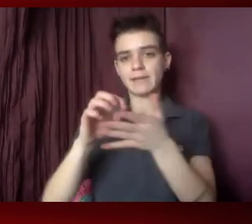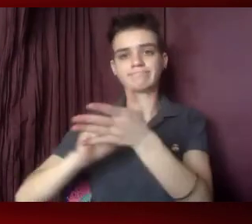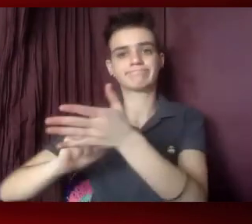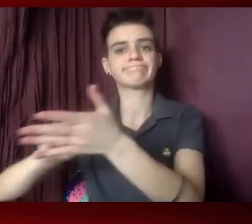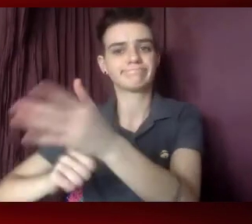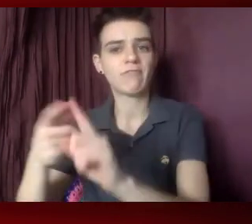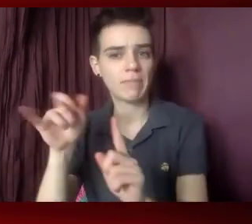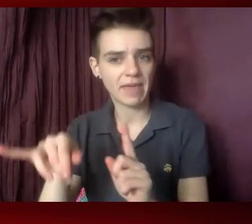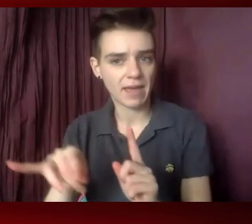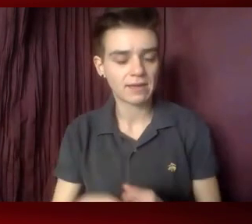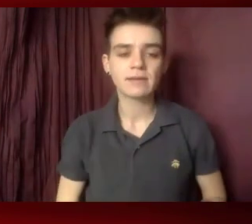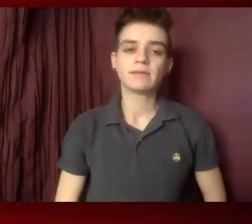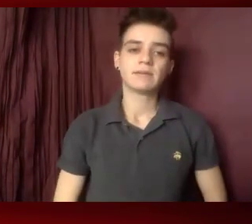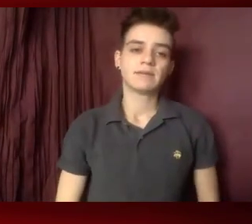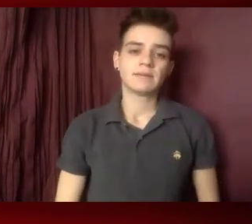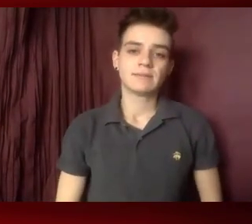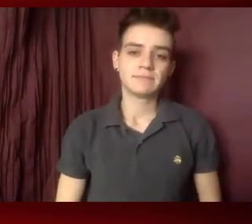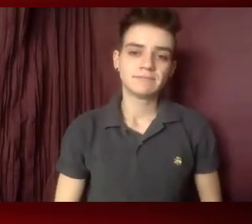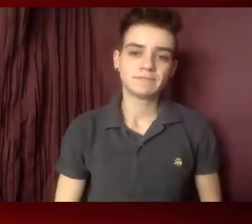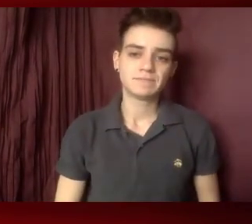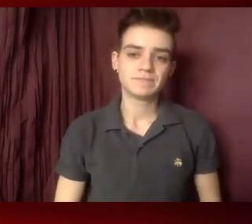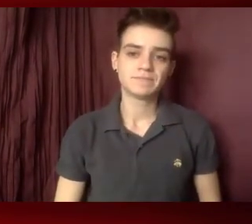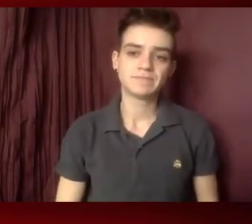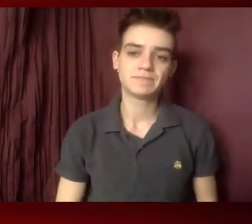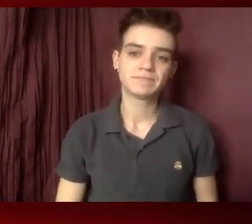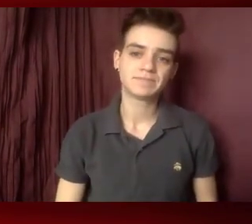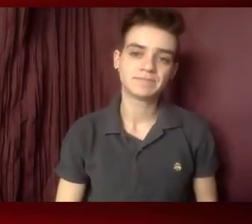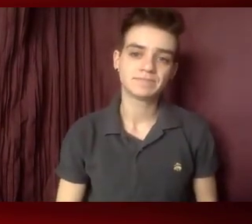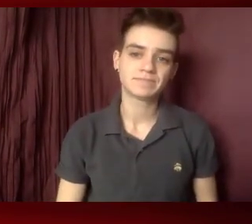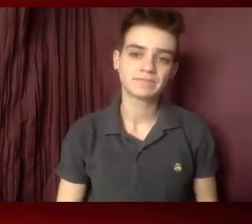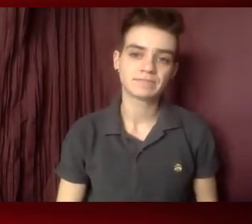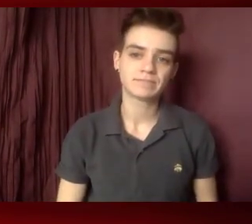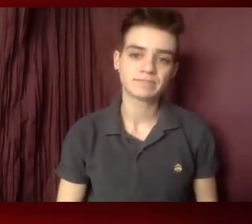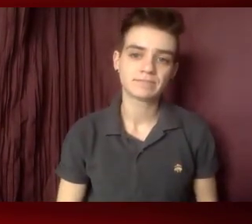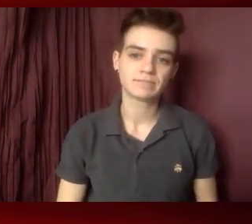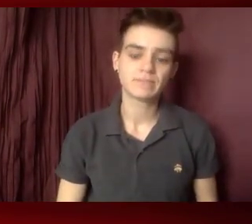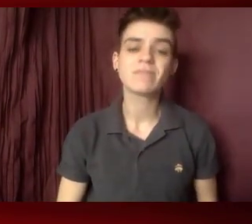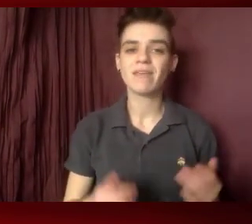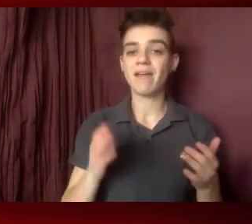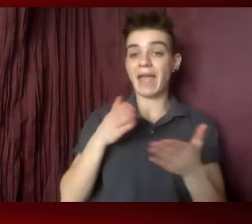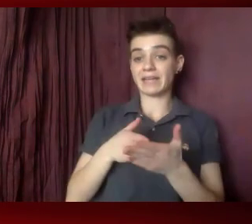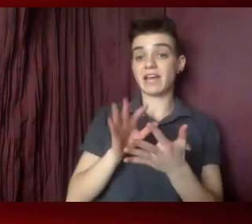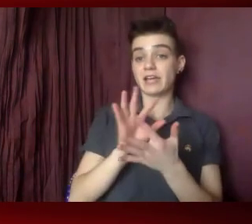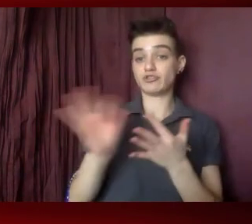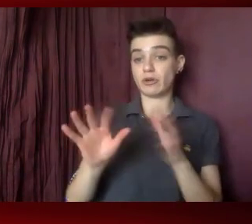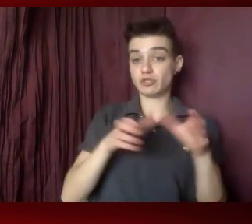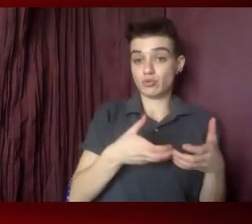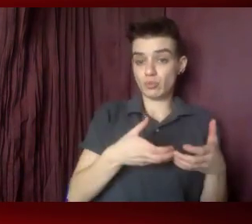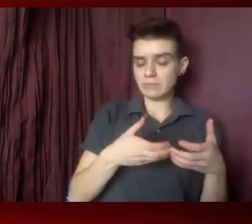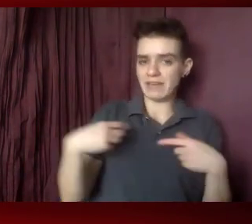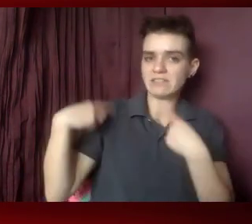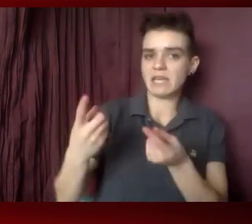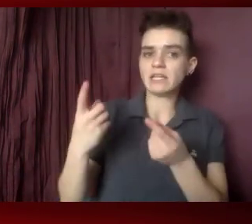-abortion rights advocates and so on, anti-choice advocates throughout the years with the goal of making it harder and